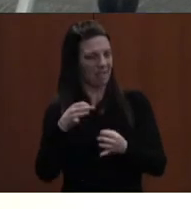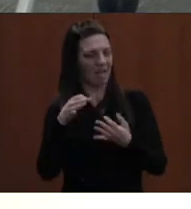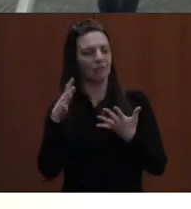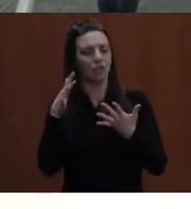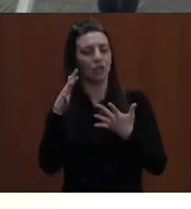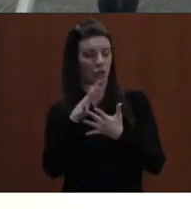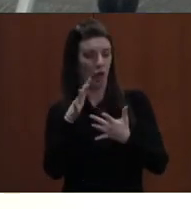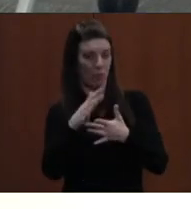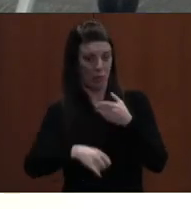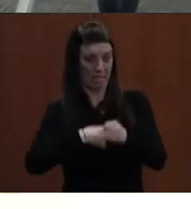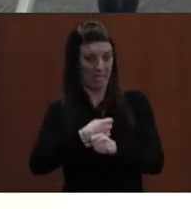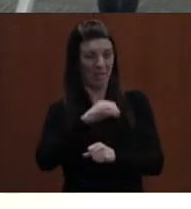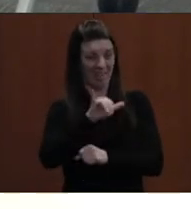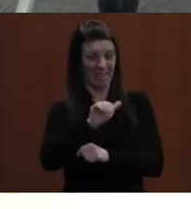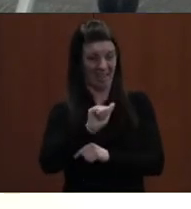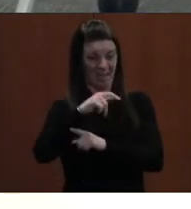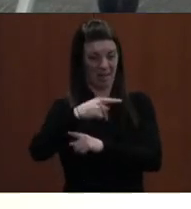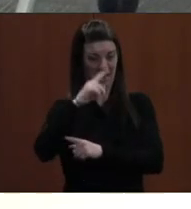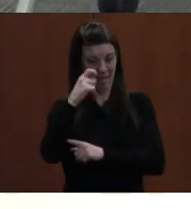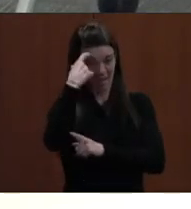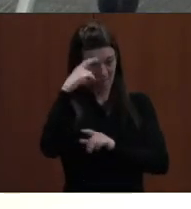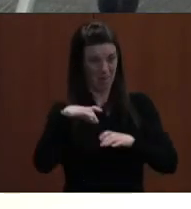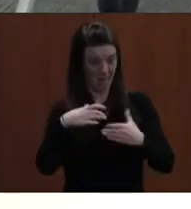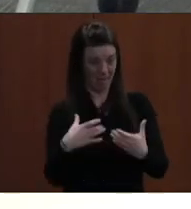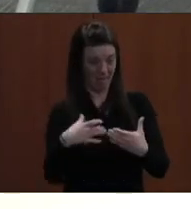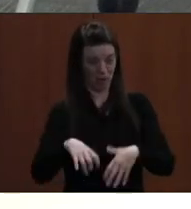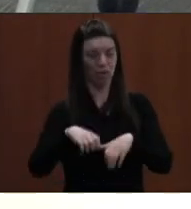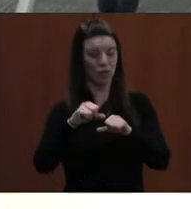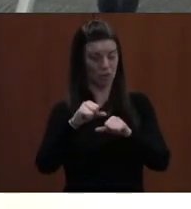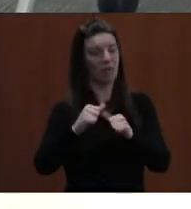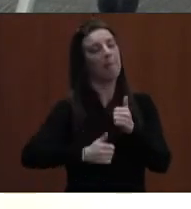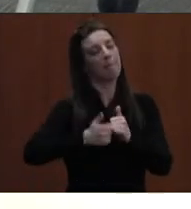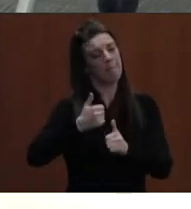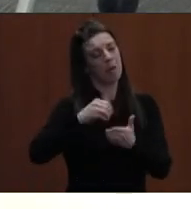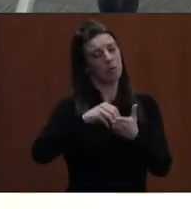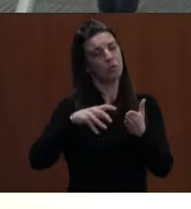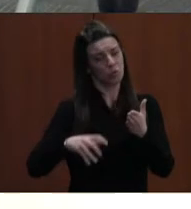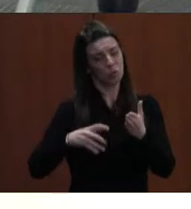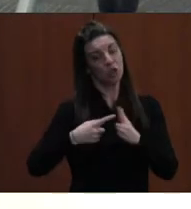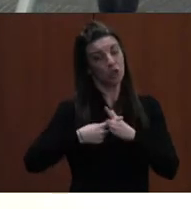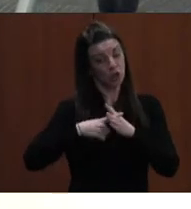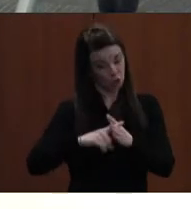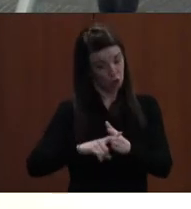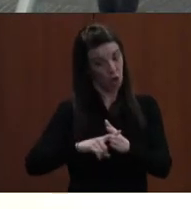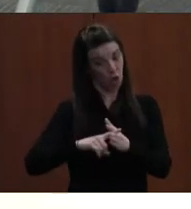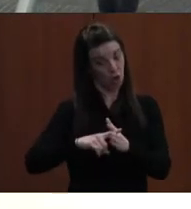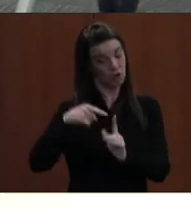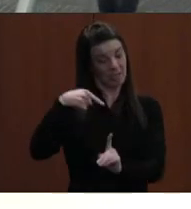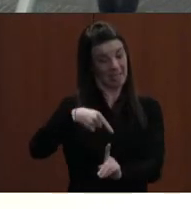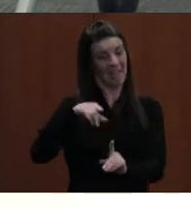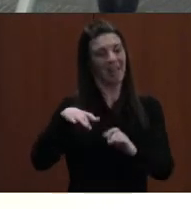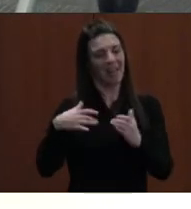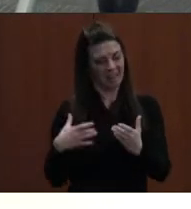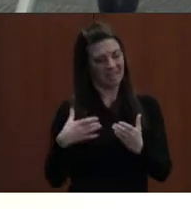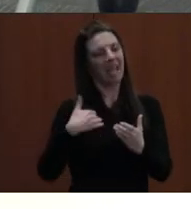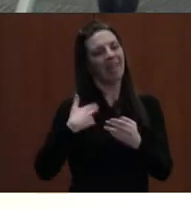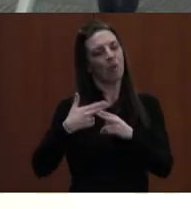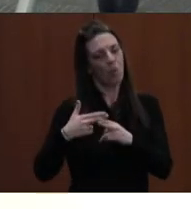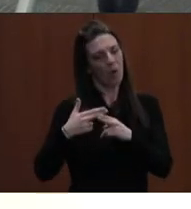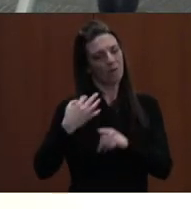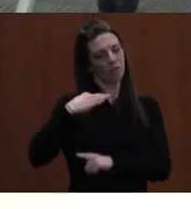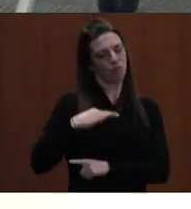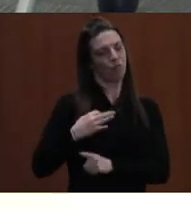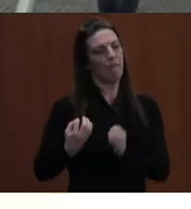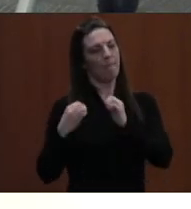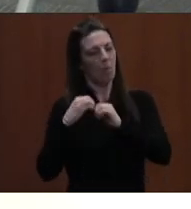The AP government class I took is the class most students start their advanced placement journey with, and it is weighted more than the Organic Chemistry class I